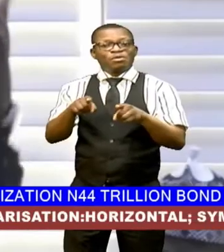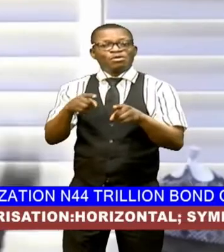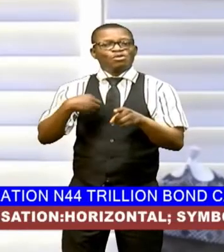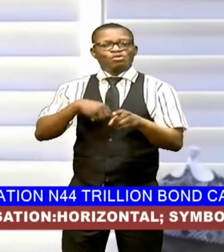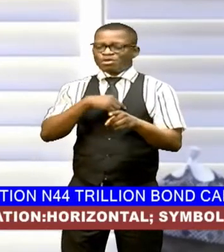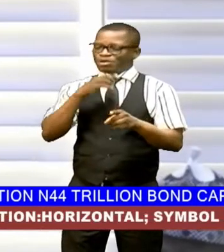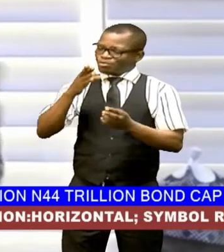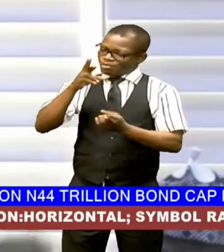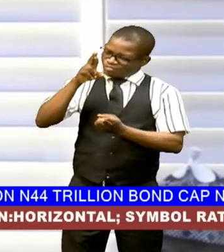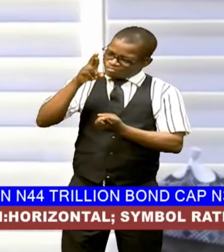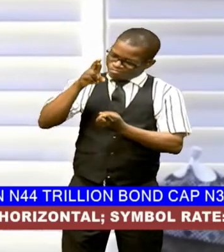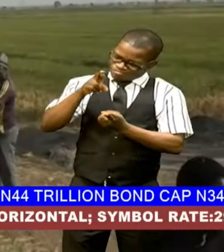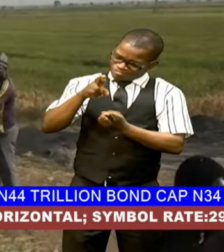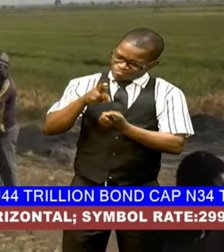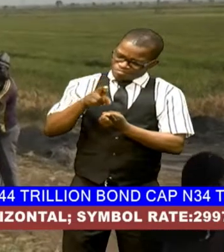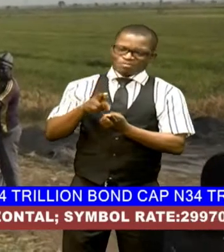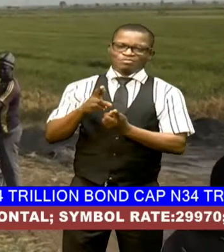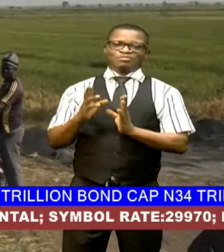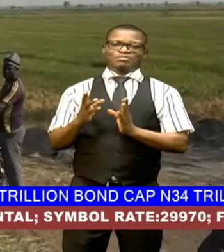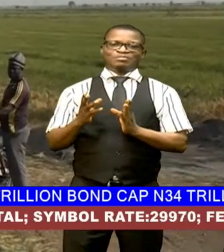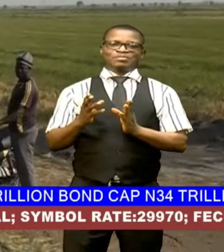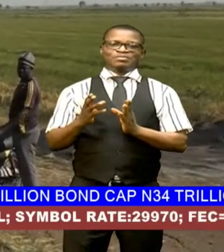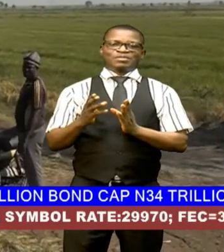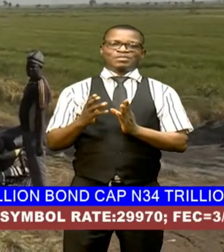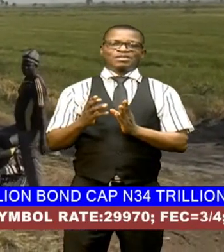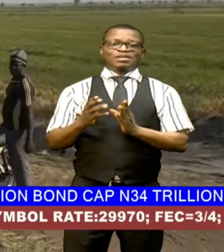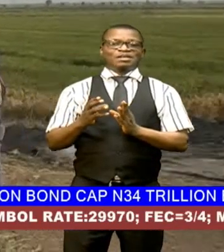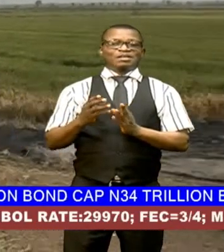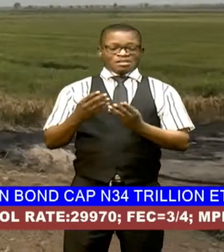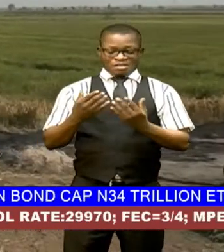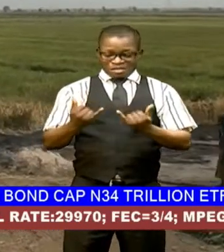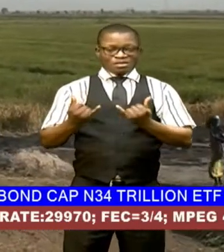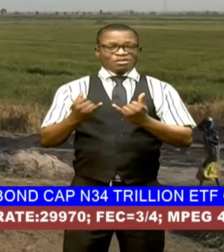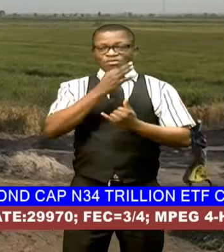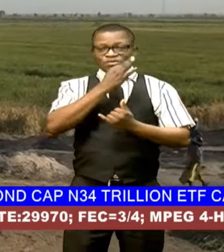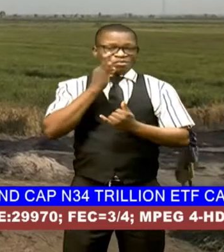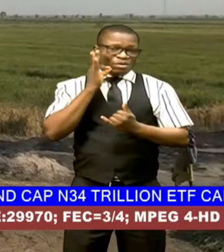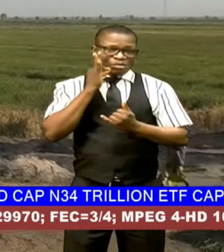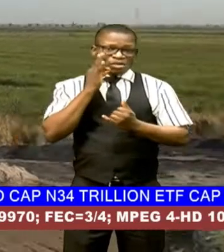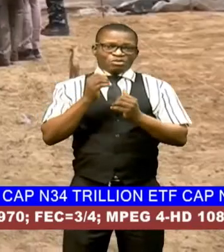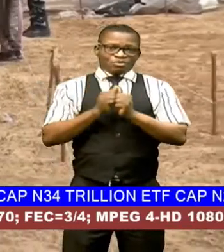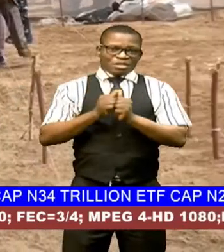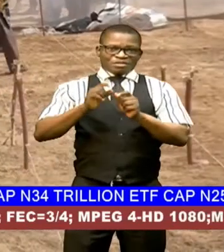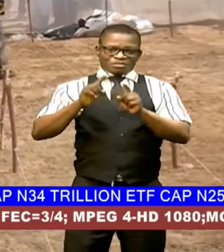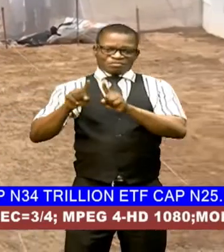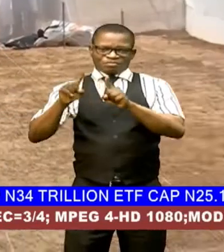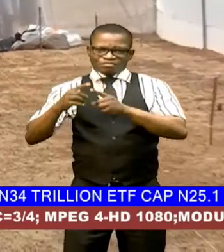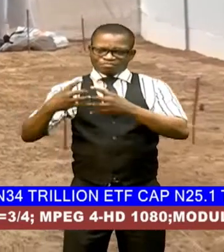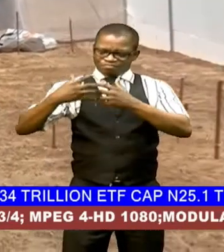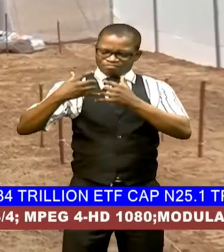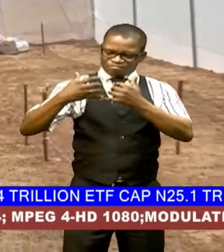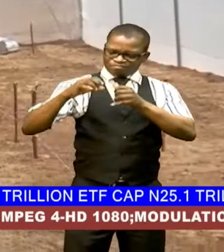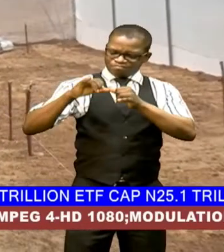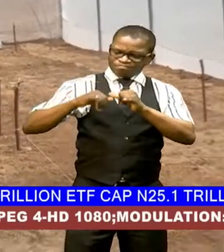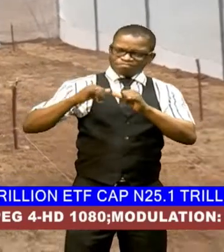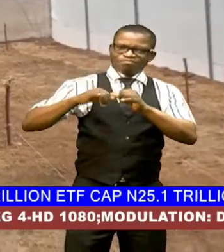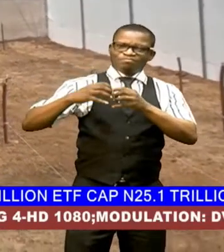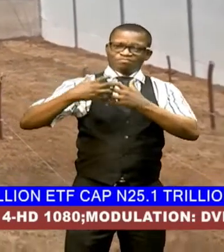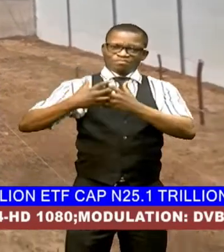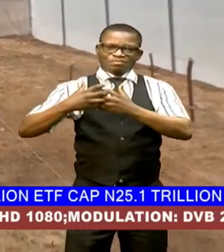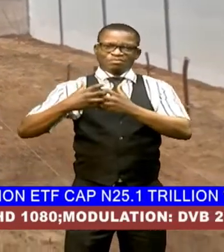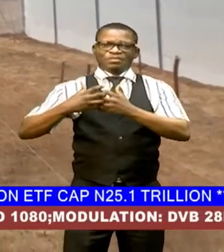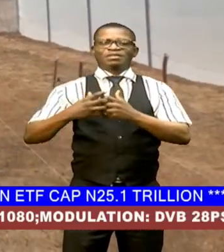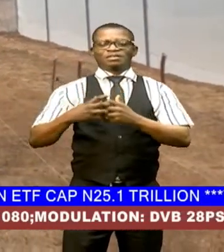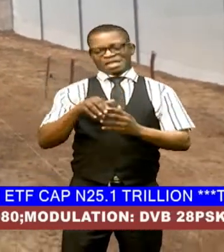overwaring of our currency flag of dry season farming and integration of integrated model farm is another effort towards